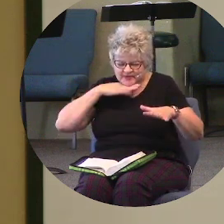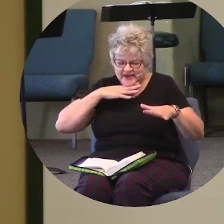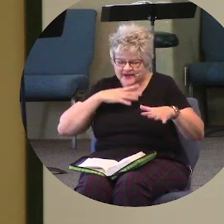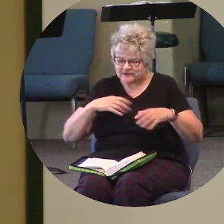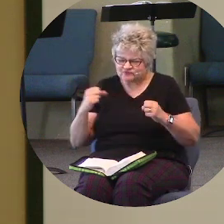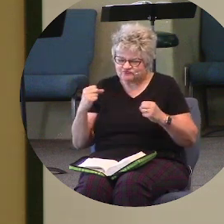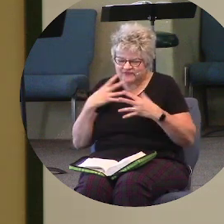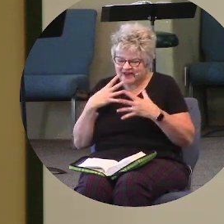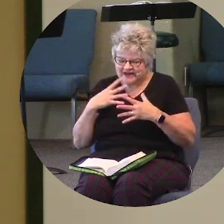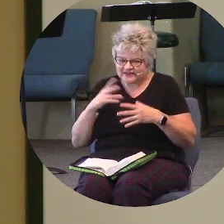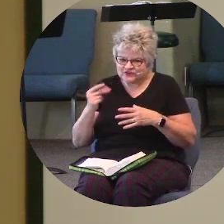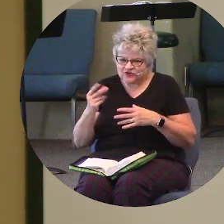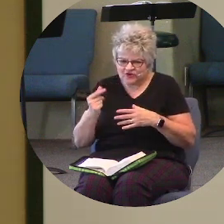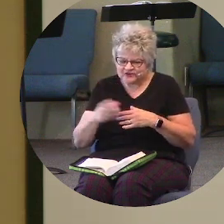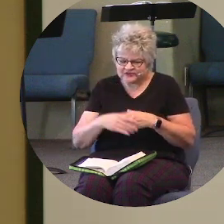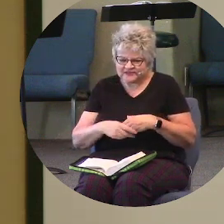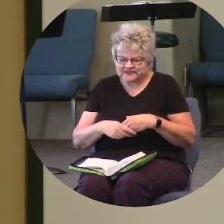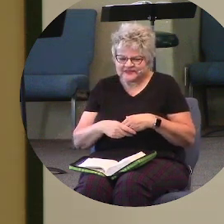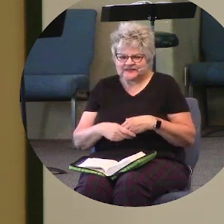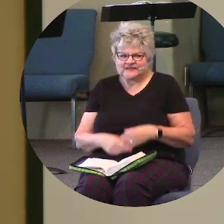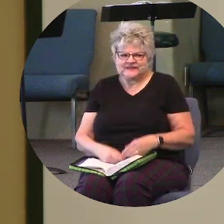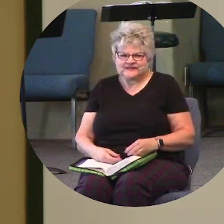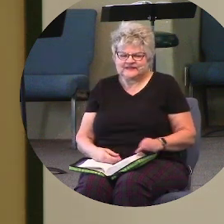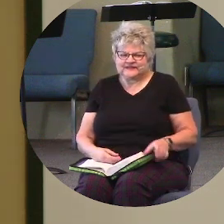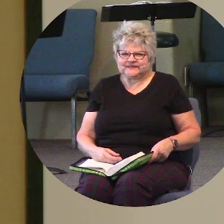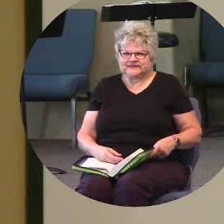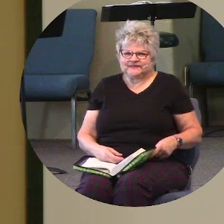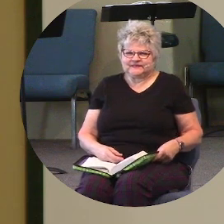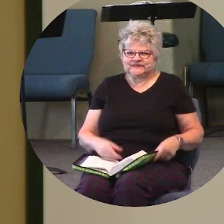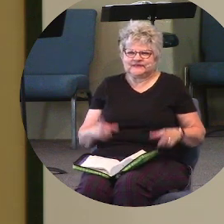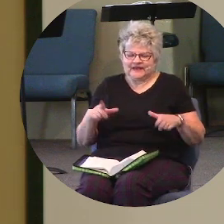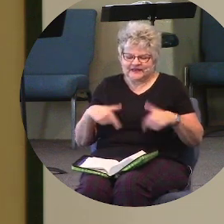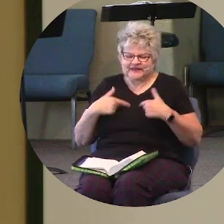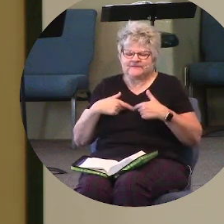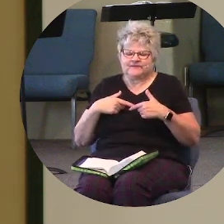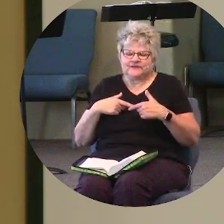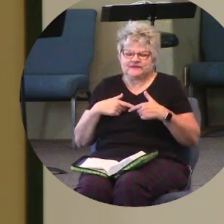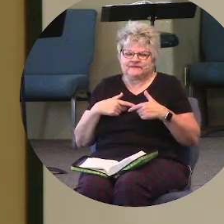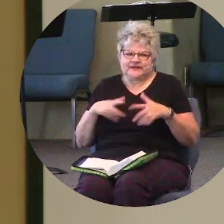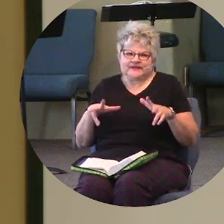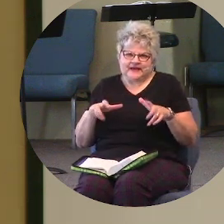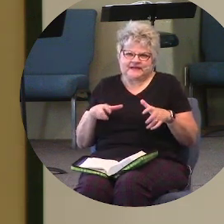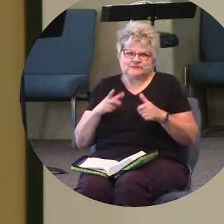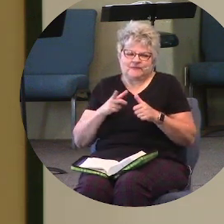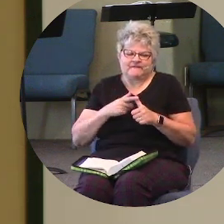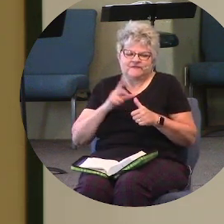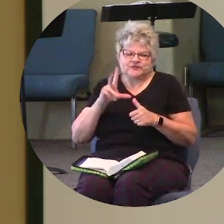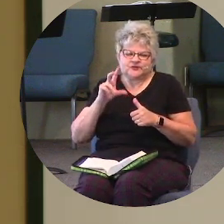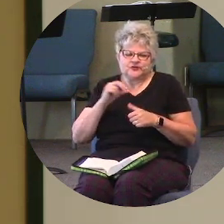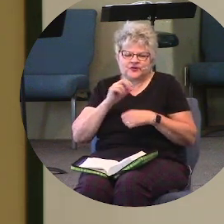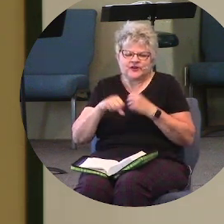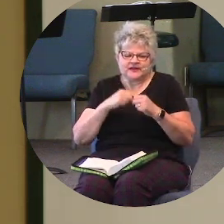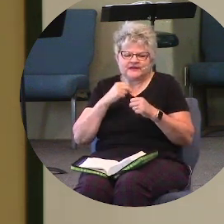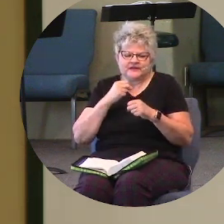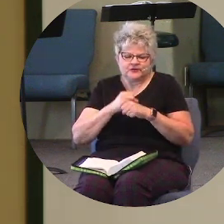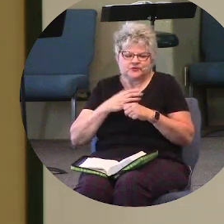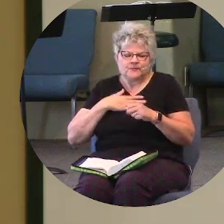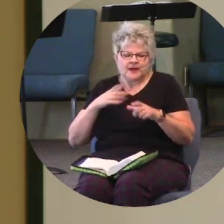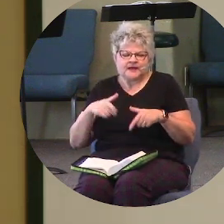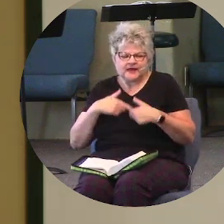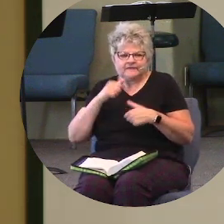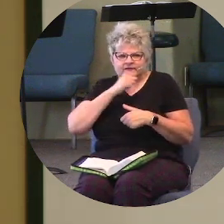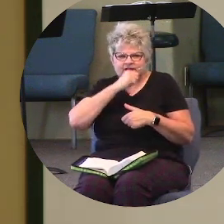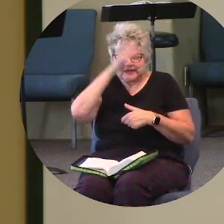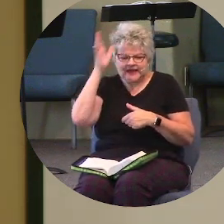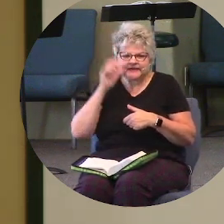the dogs. And it's like, well, I mean, I lived in ice my first 30 years of my life in Alaska. So